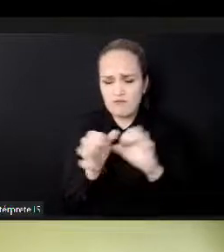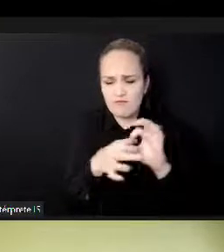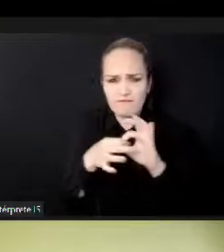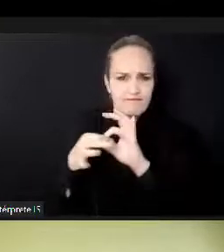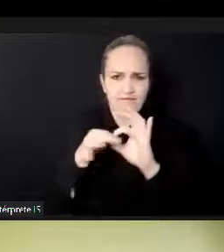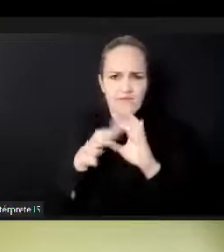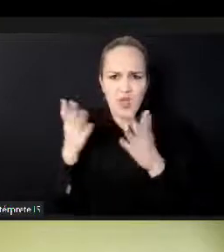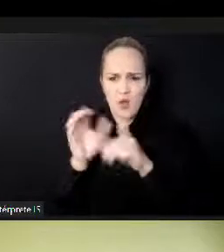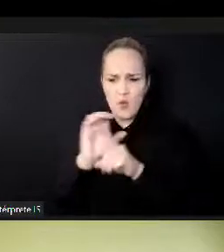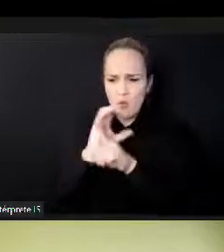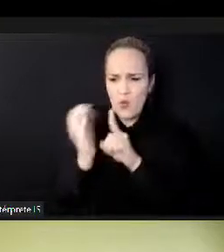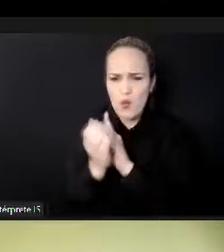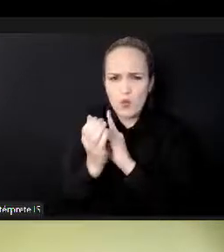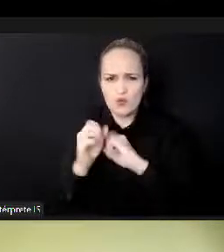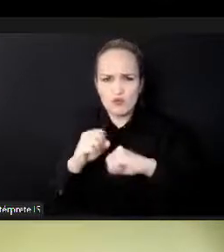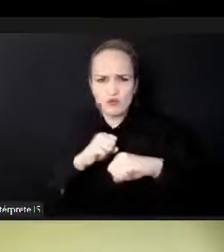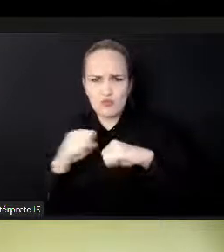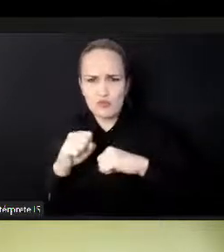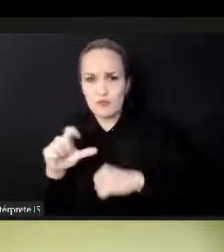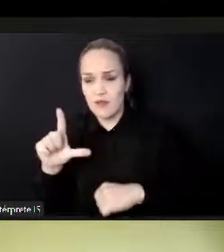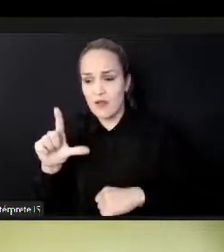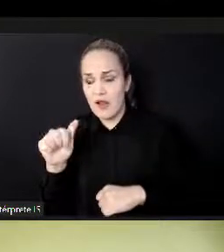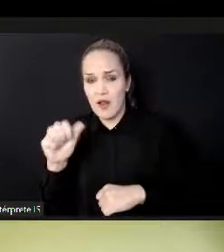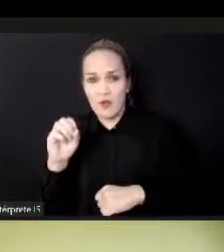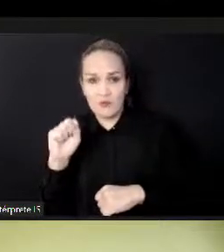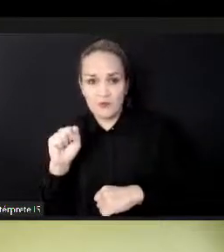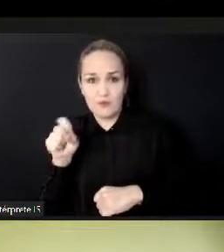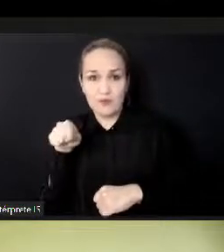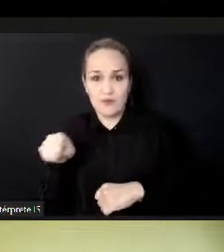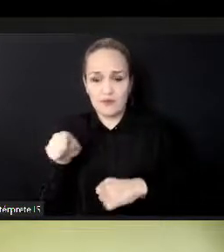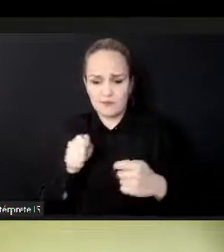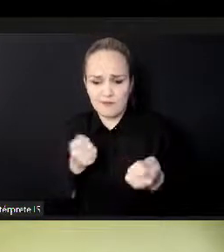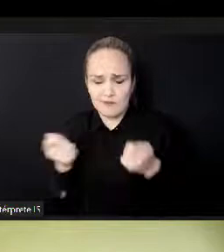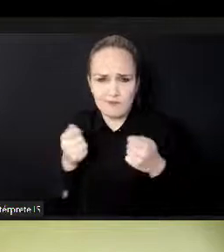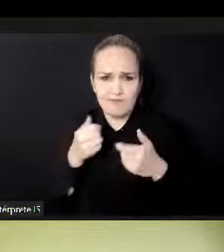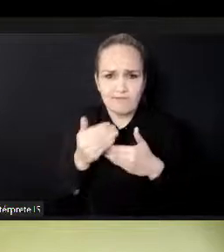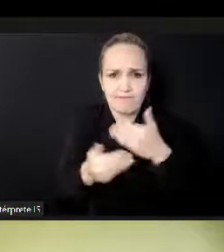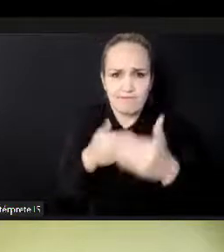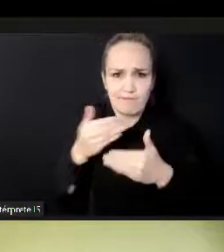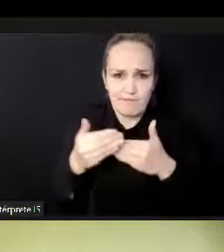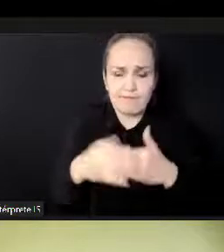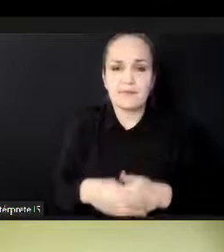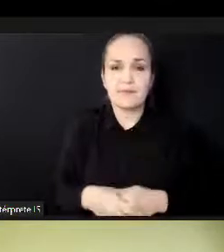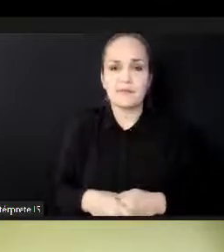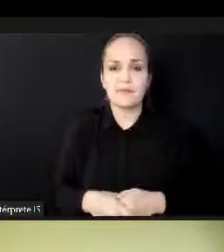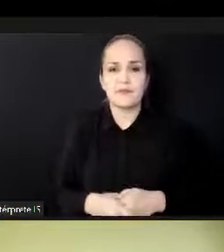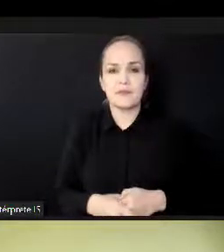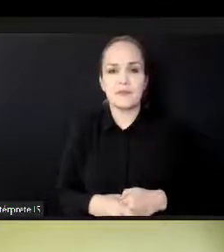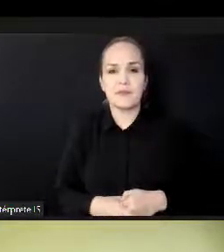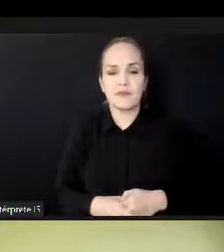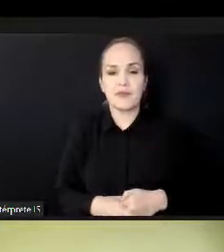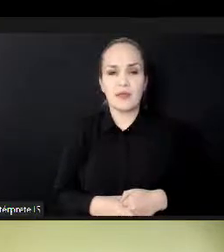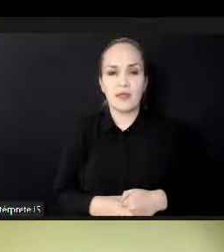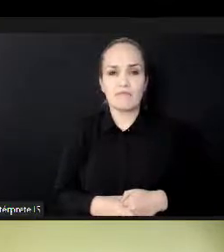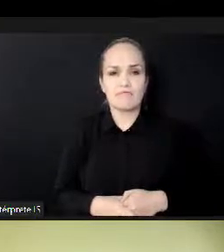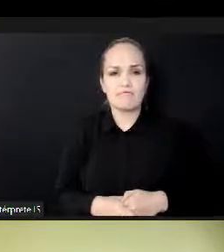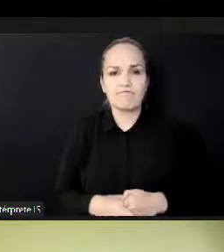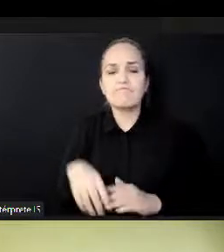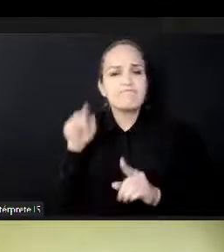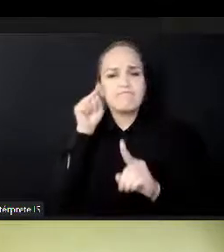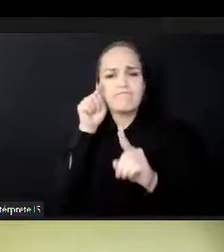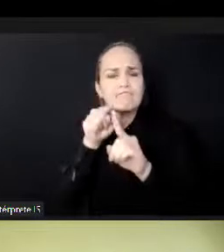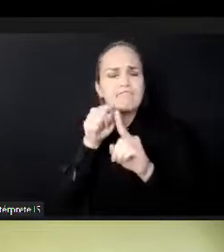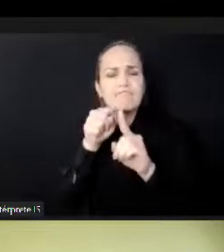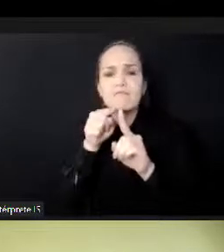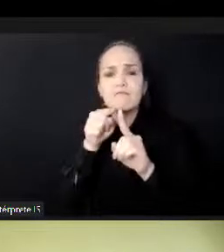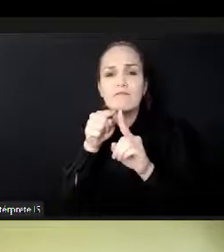Temple Management Company, which is a Lagos-based music industry support agency, which supports artists, musicians